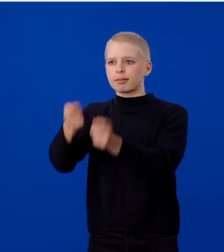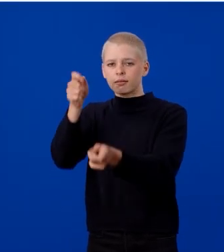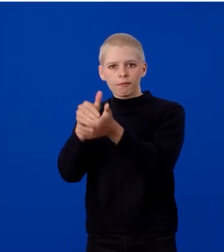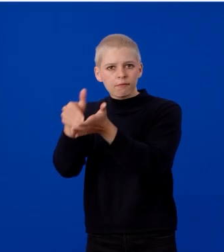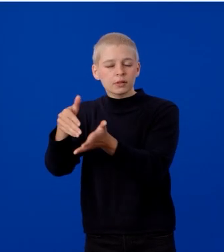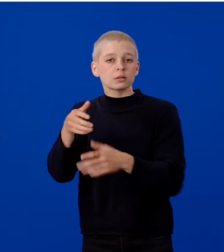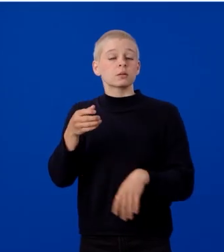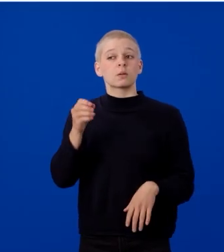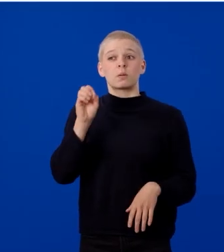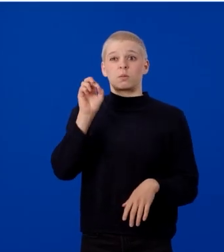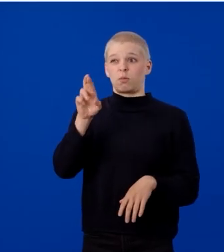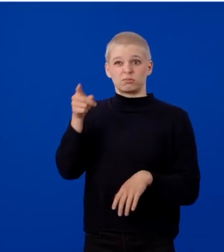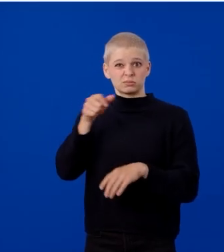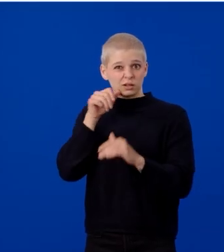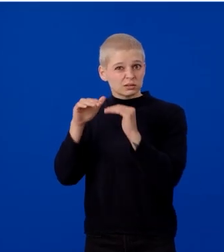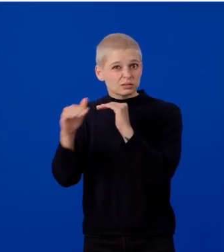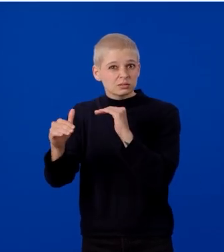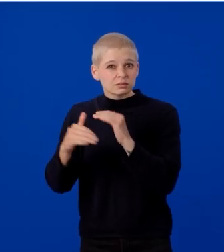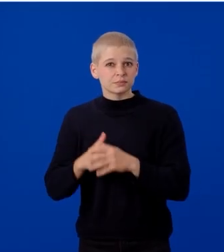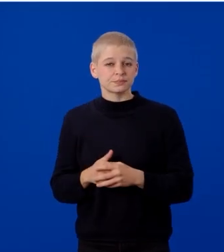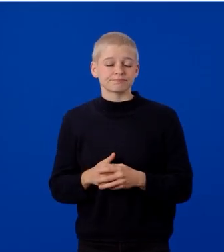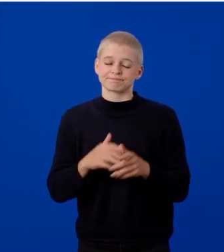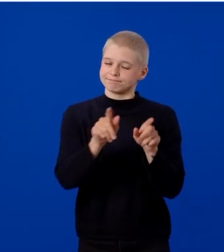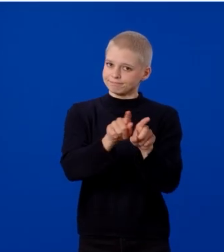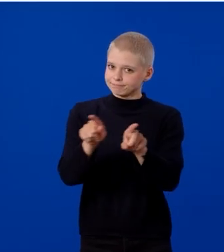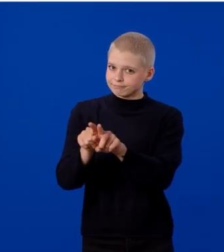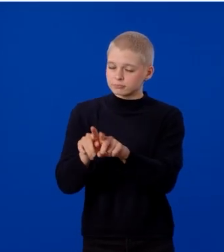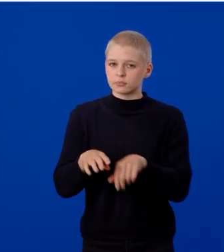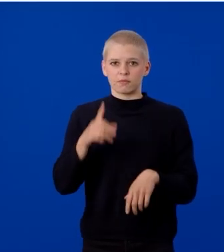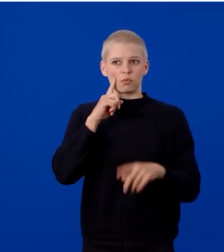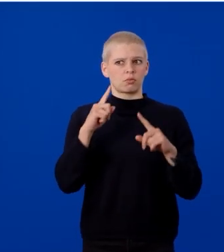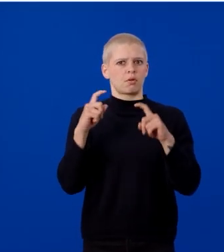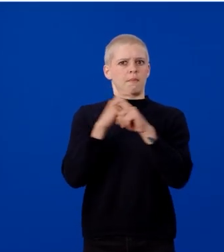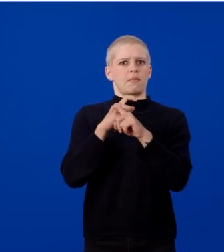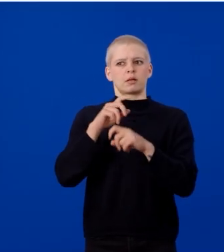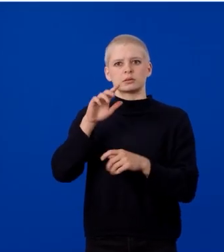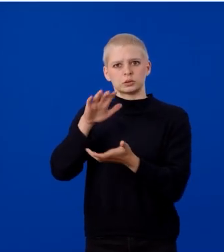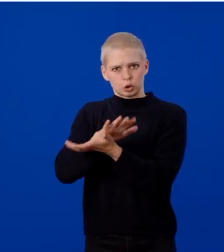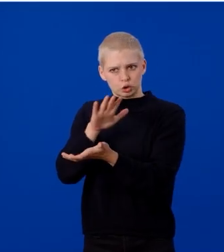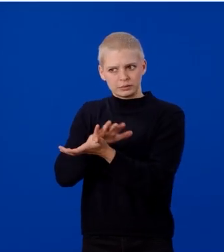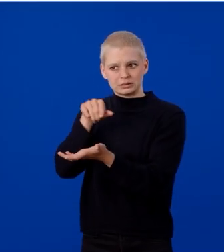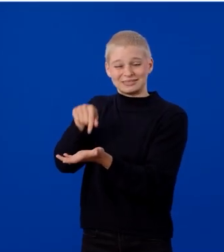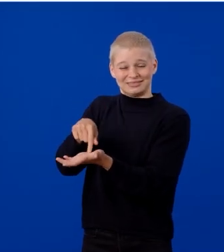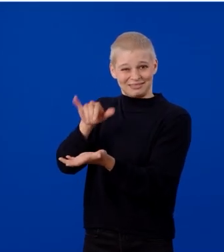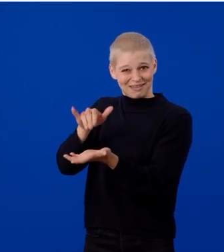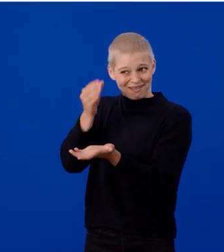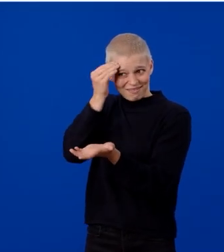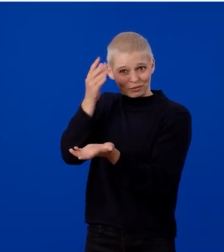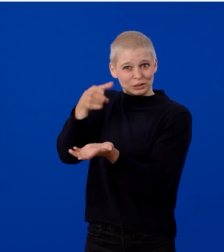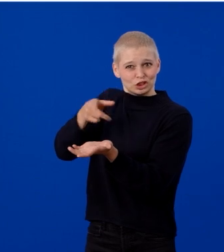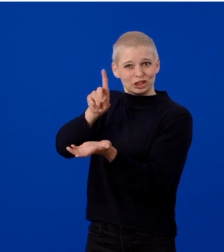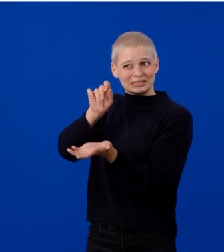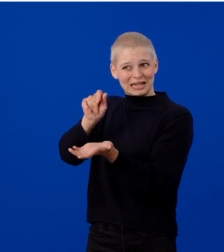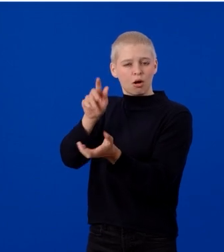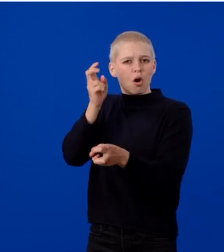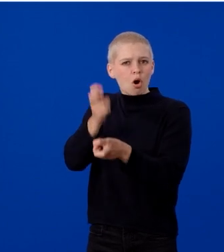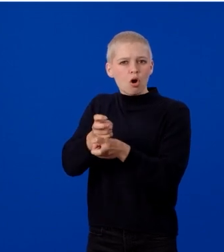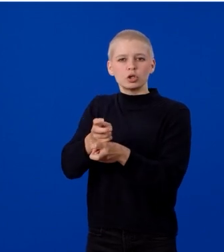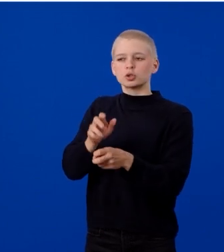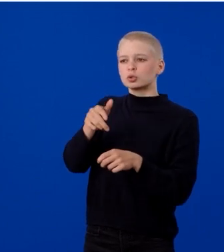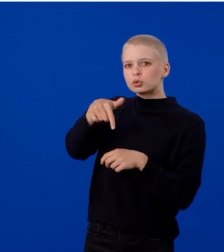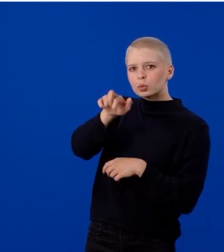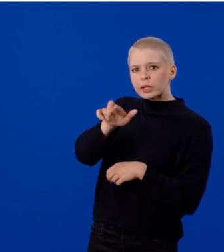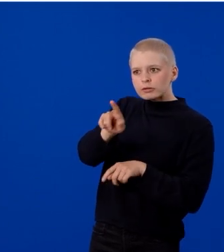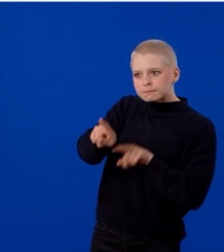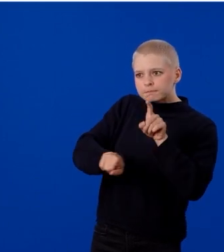they are not consistent. Also, for complex documents, the data is difficult to query, filter,